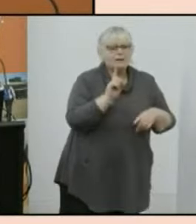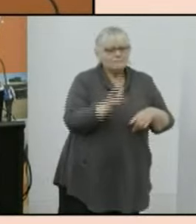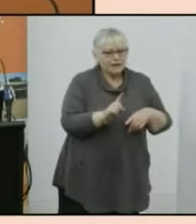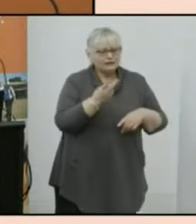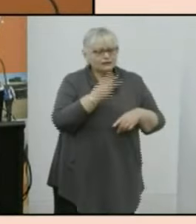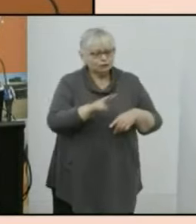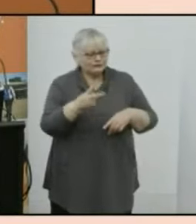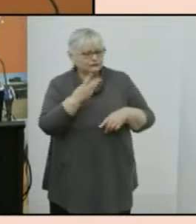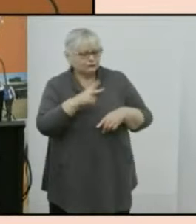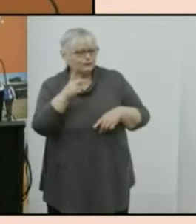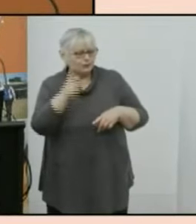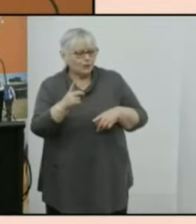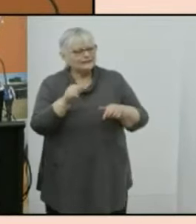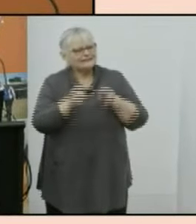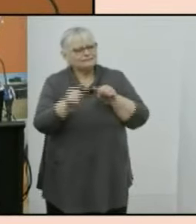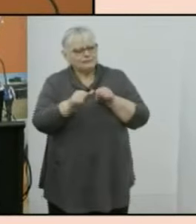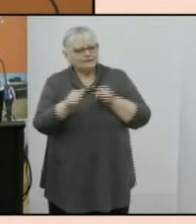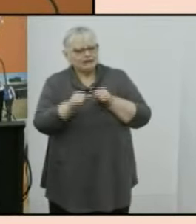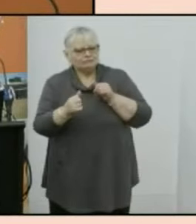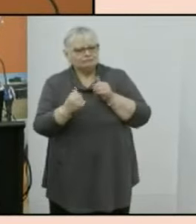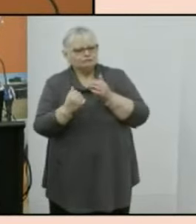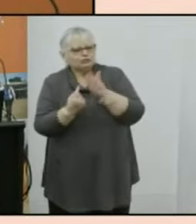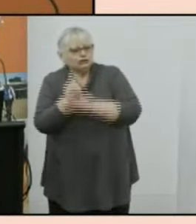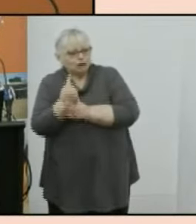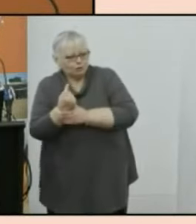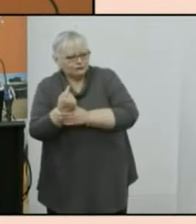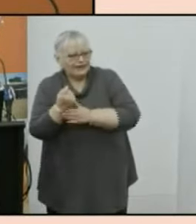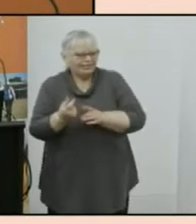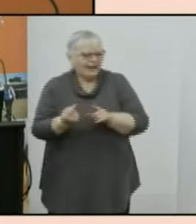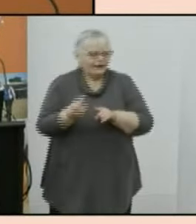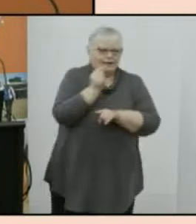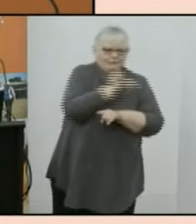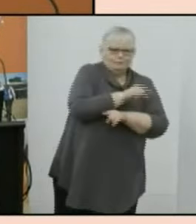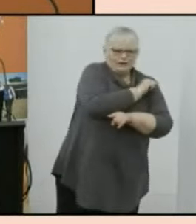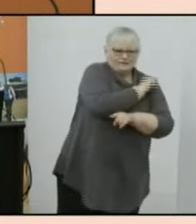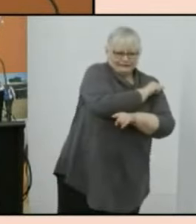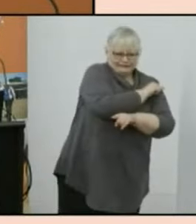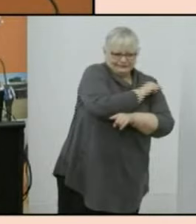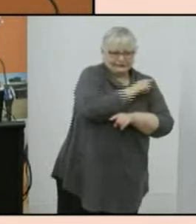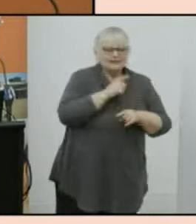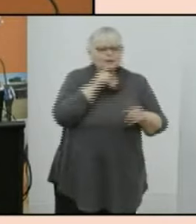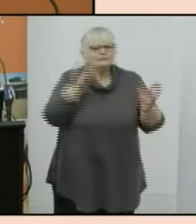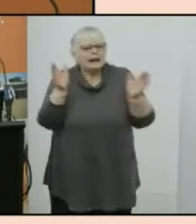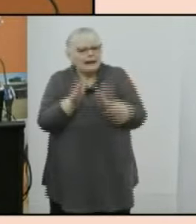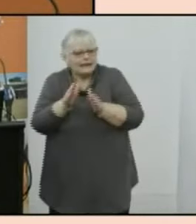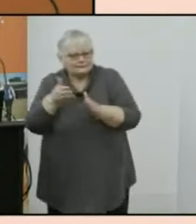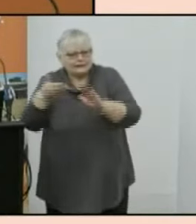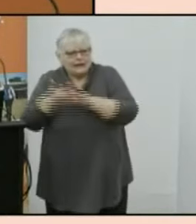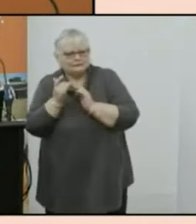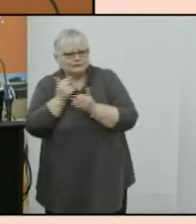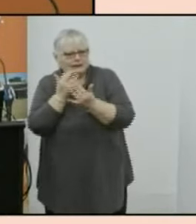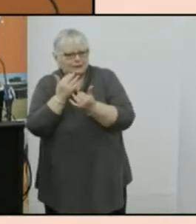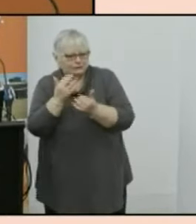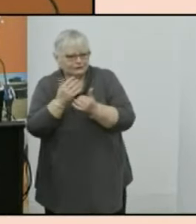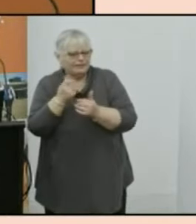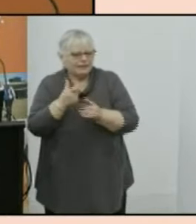improvement on recent censuses with a lower net undercount than those observed for 2016 and 2011.